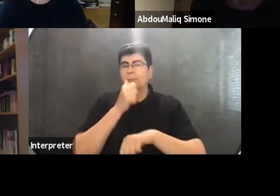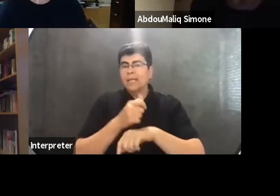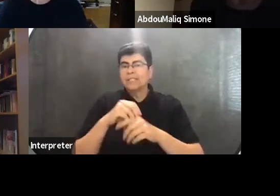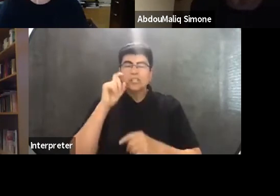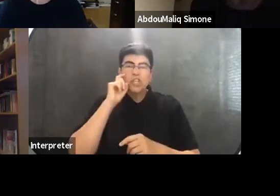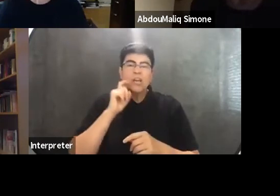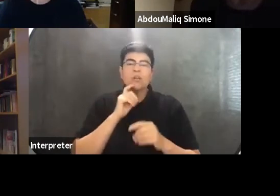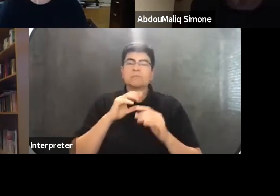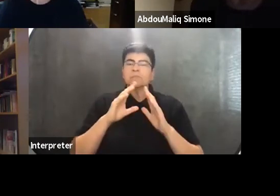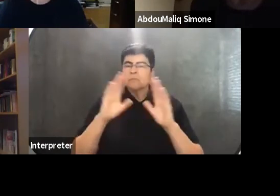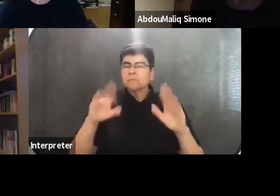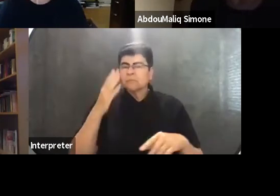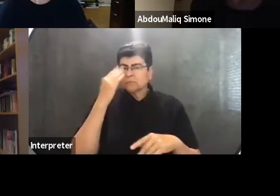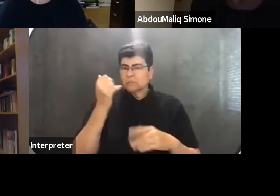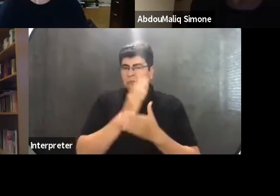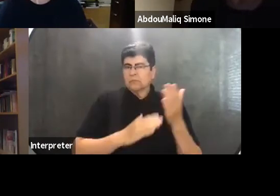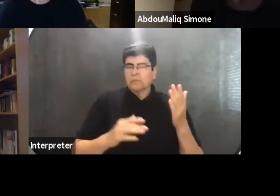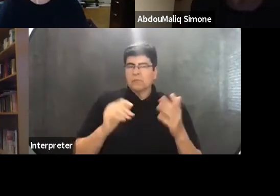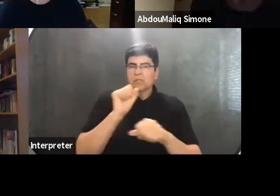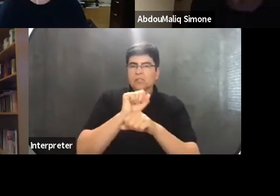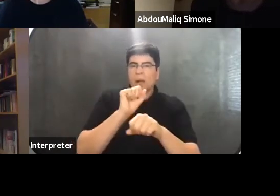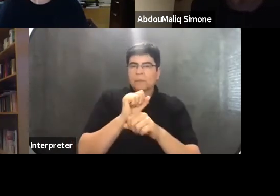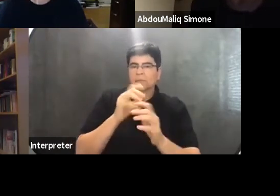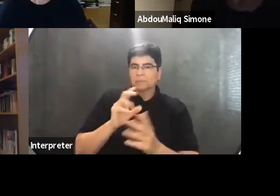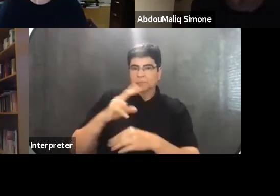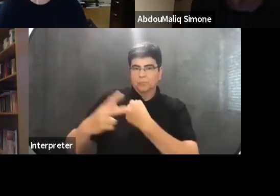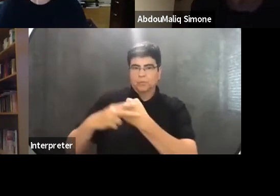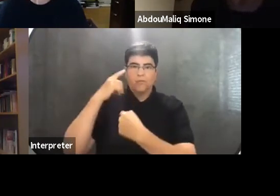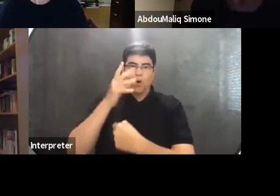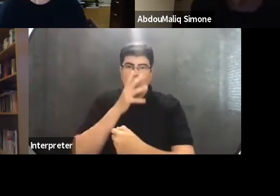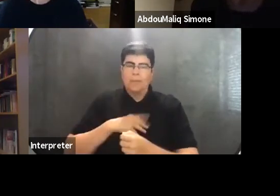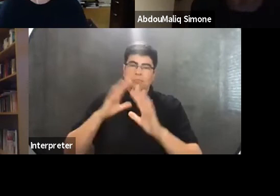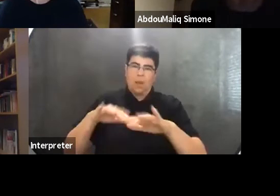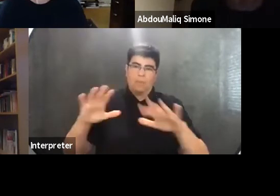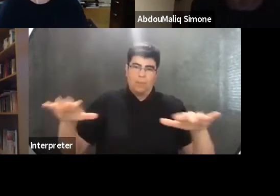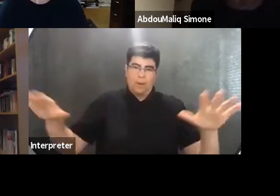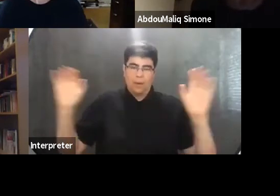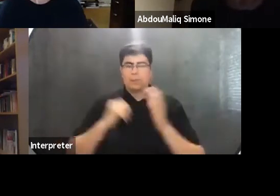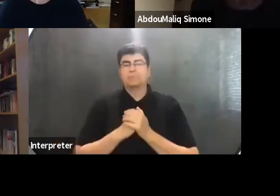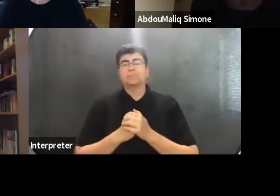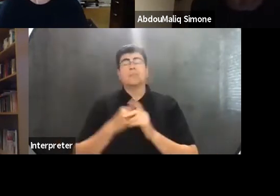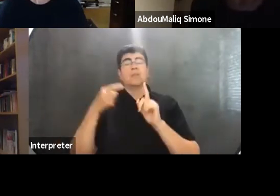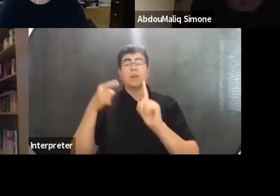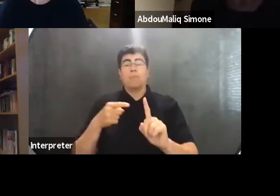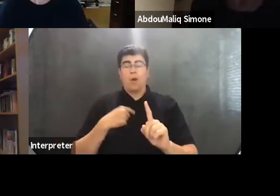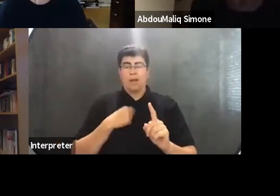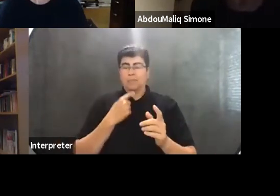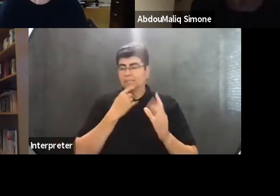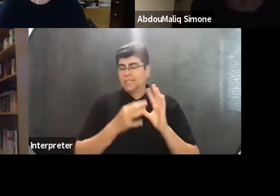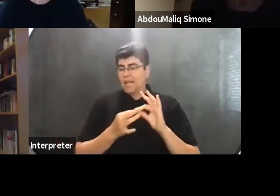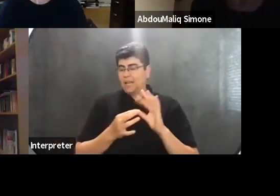households, because some of the jobs were reserved for women, blah, blah, blah, blah, blah, blah. The point I'm getting to is